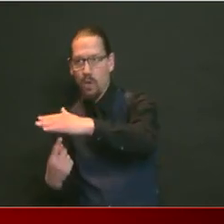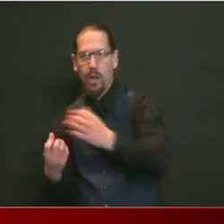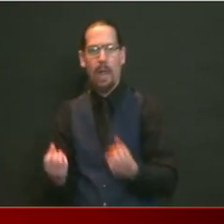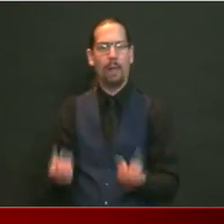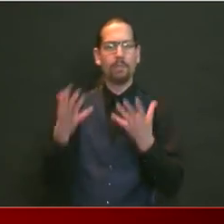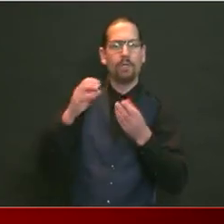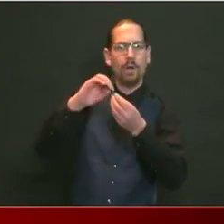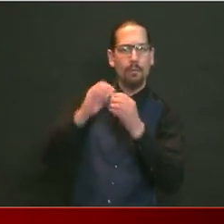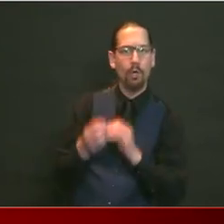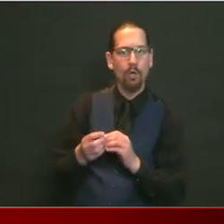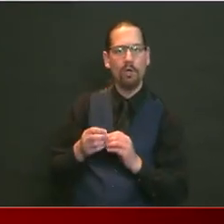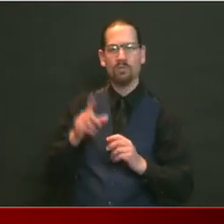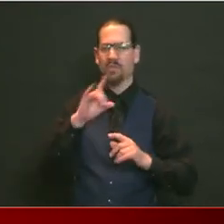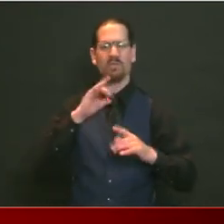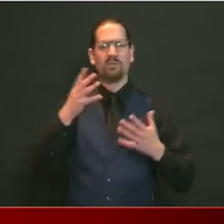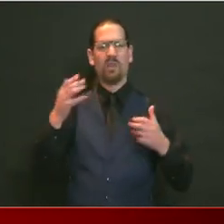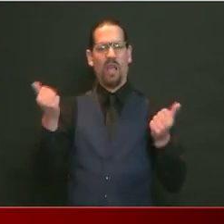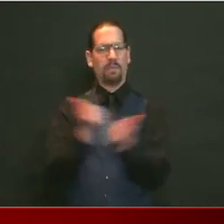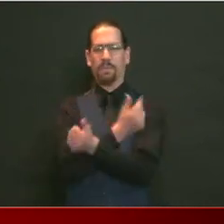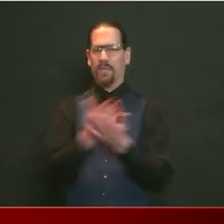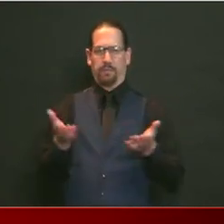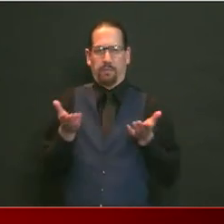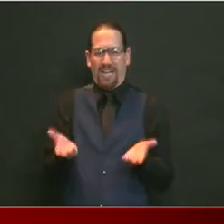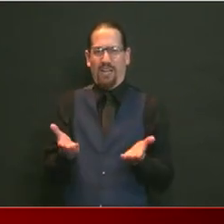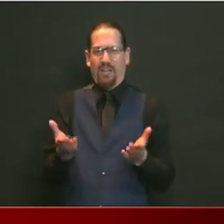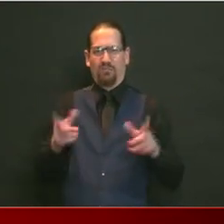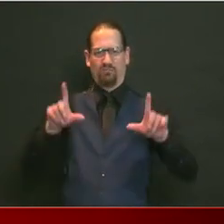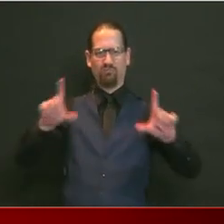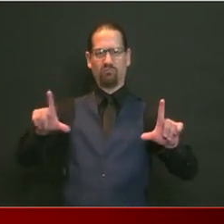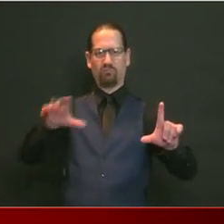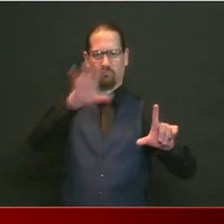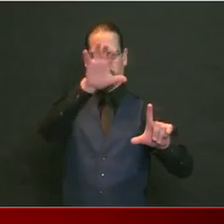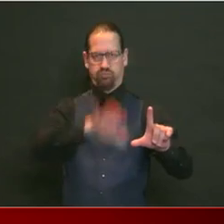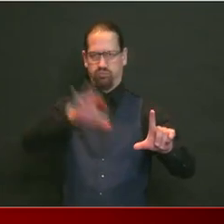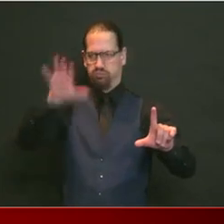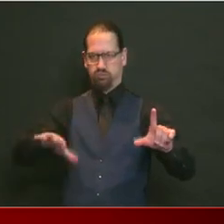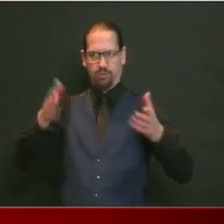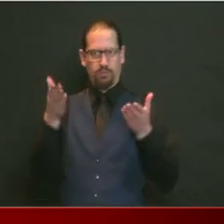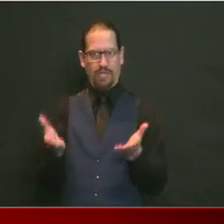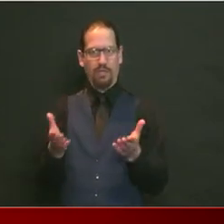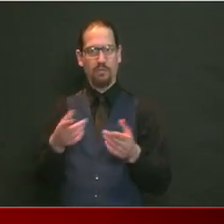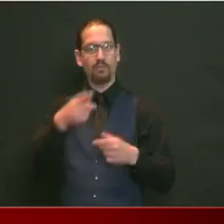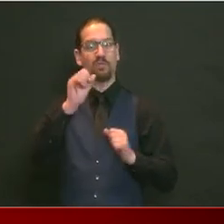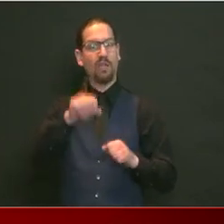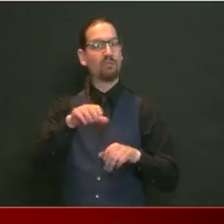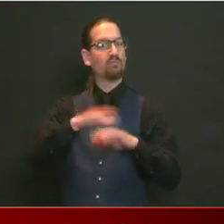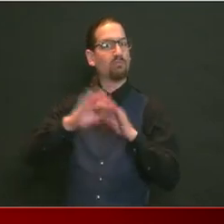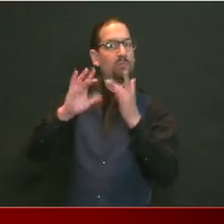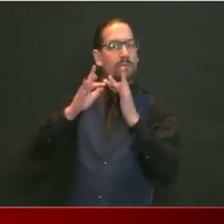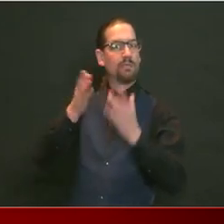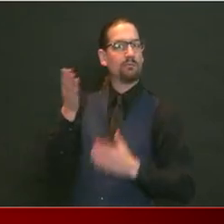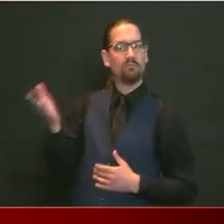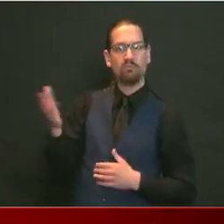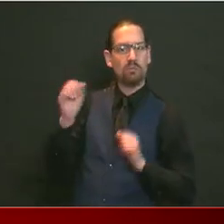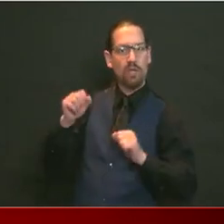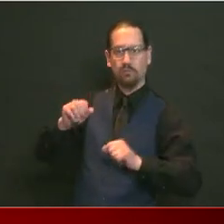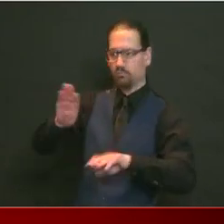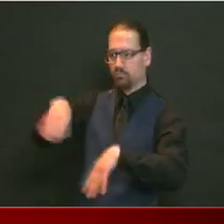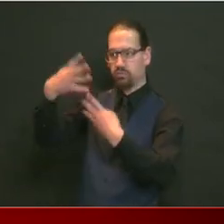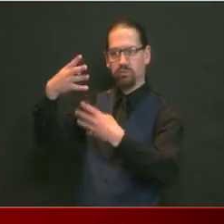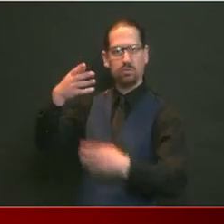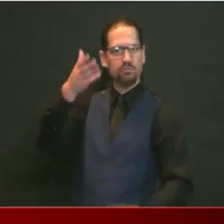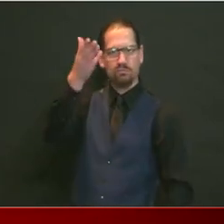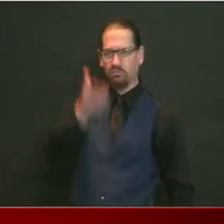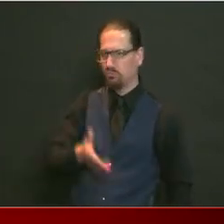allow many more people to access and work with the data simultaneously so that we can become increasingly